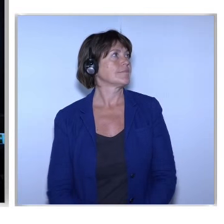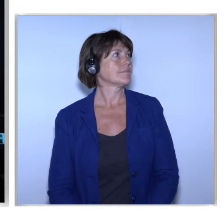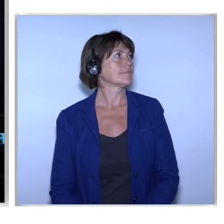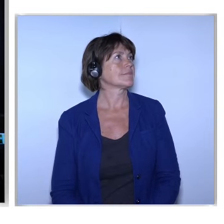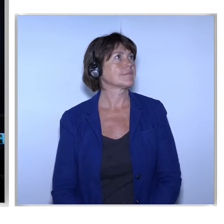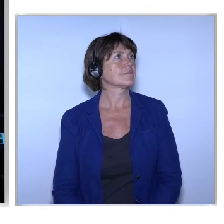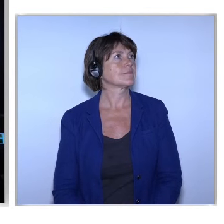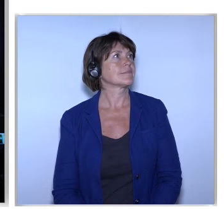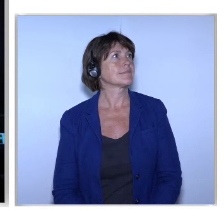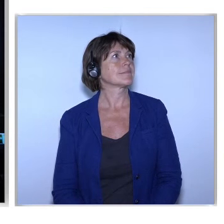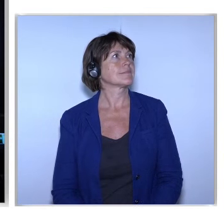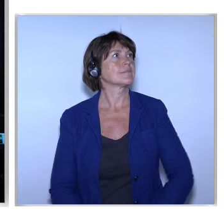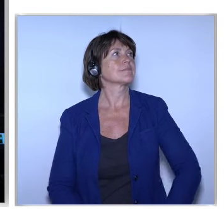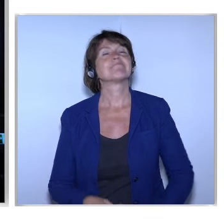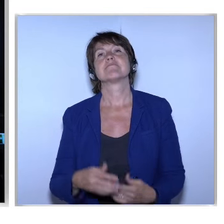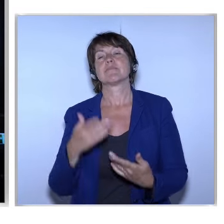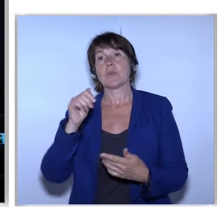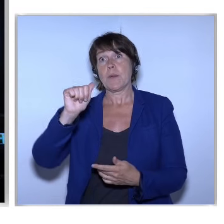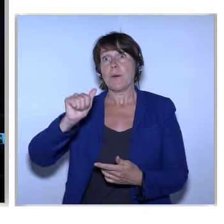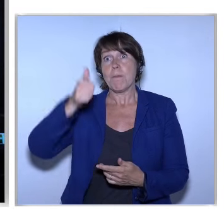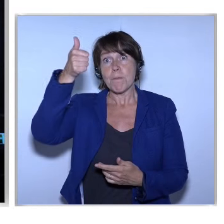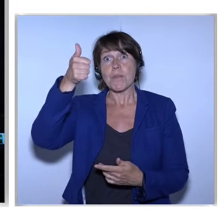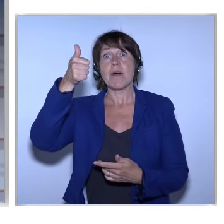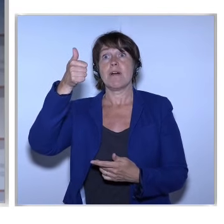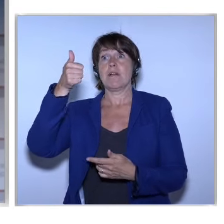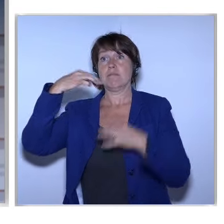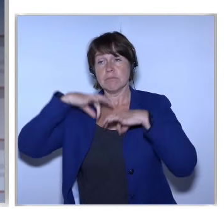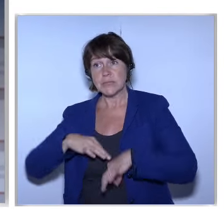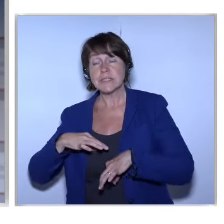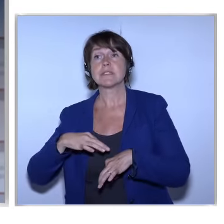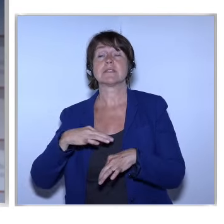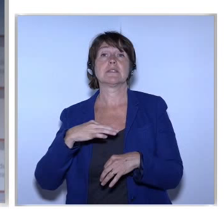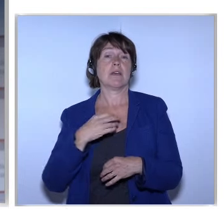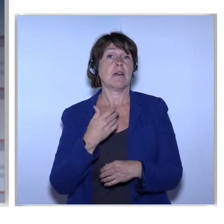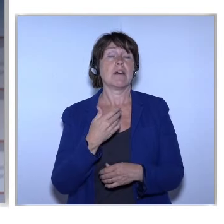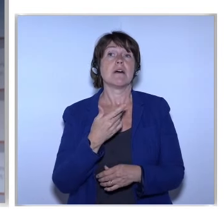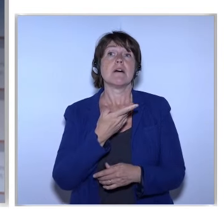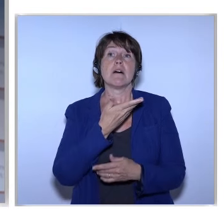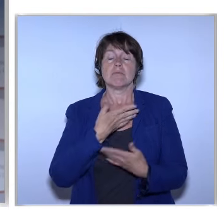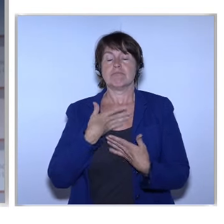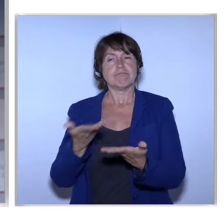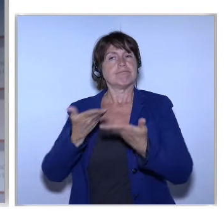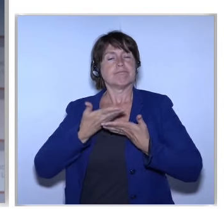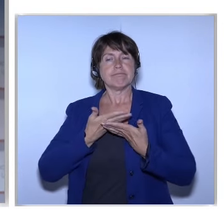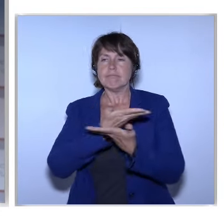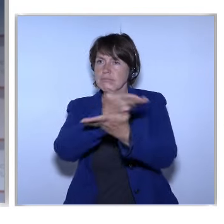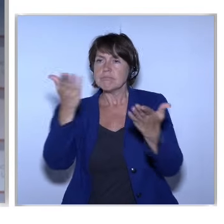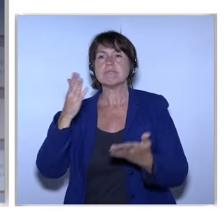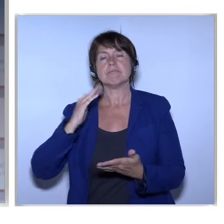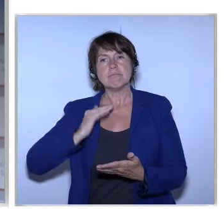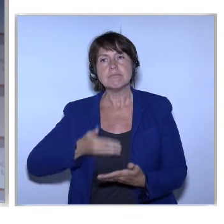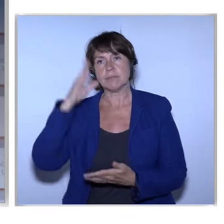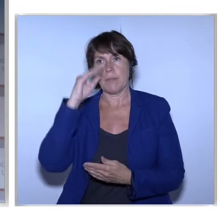So Prime Minister Your Royal Highness Ladies and gentlemen It gives me enormous pleasure To be able to